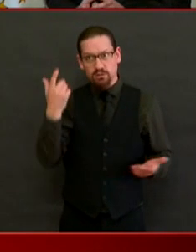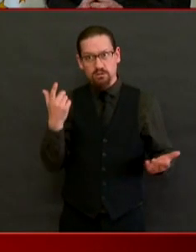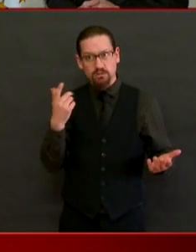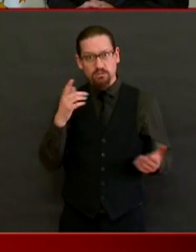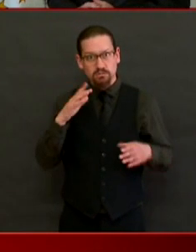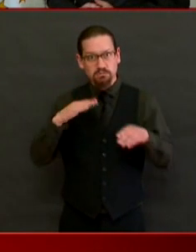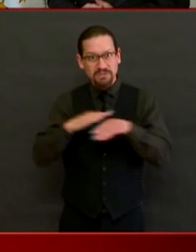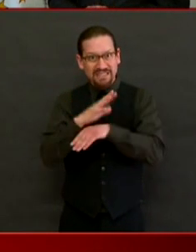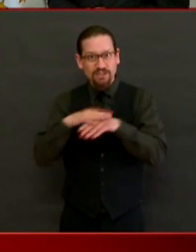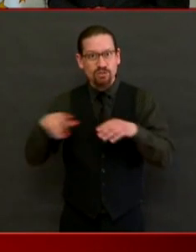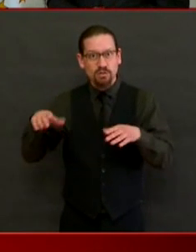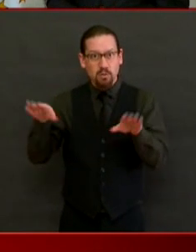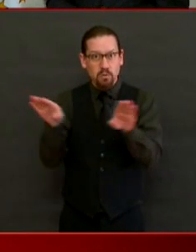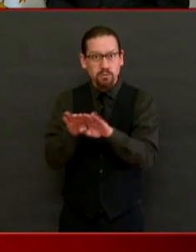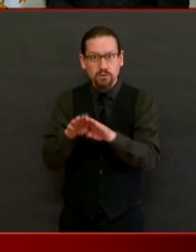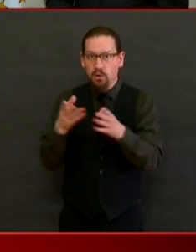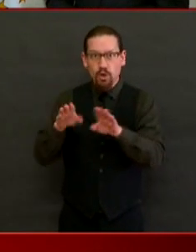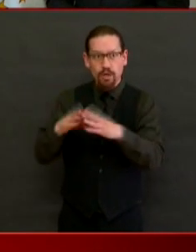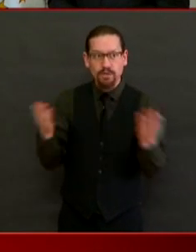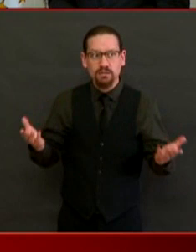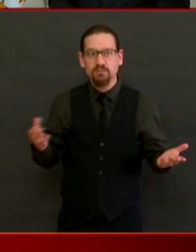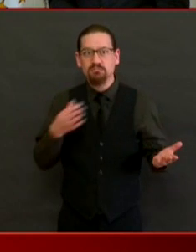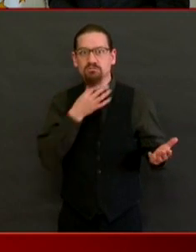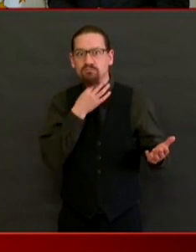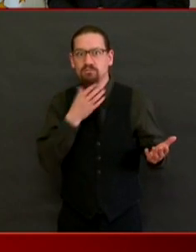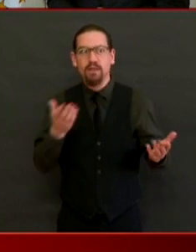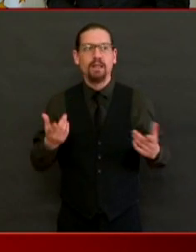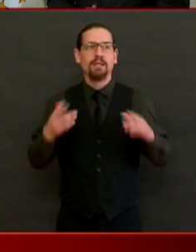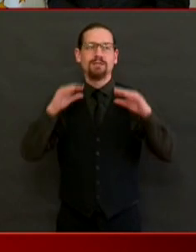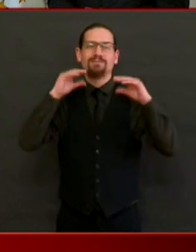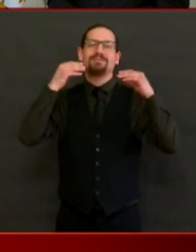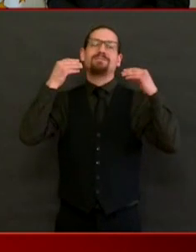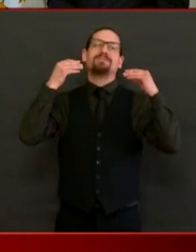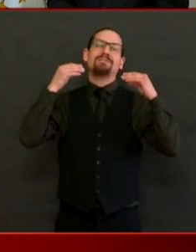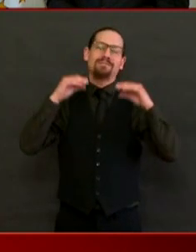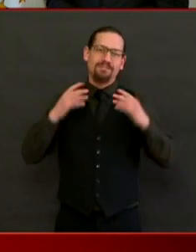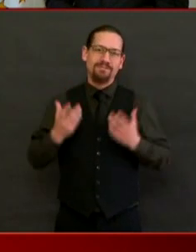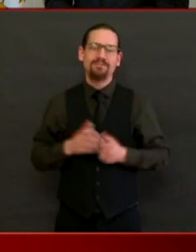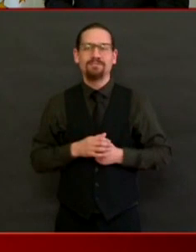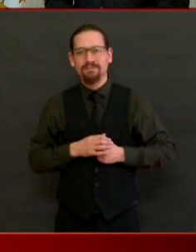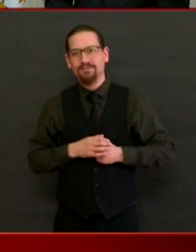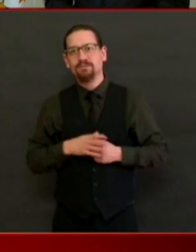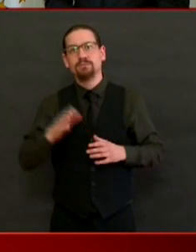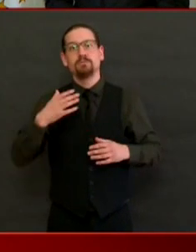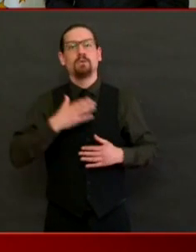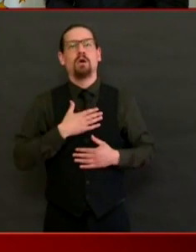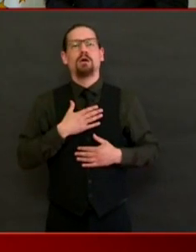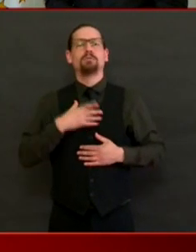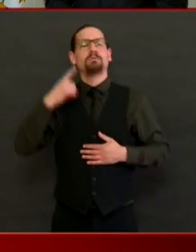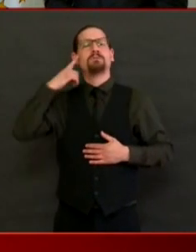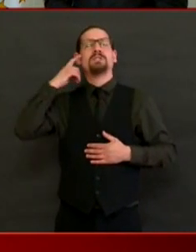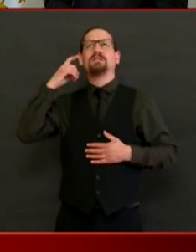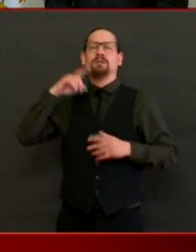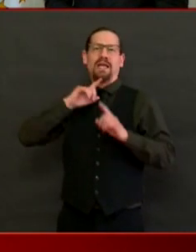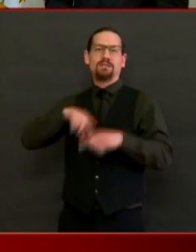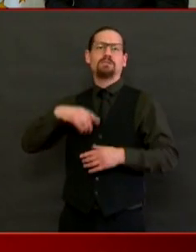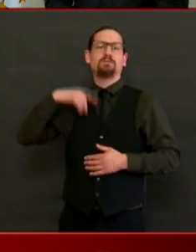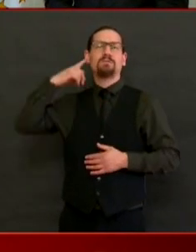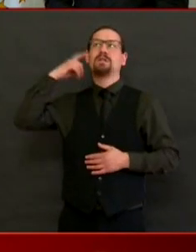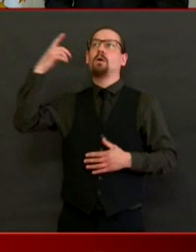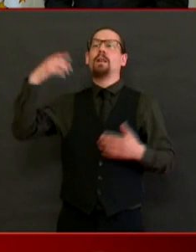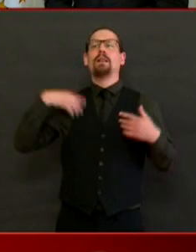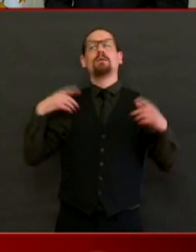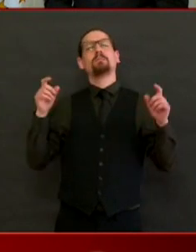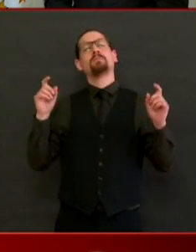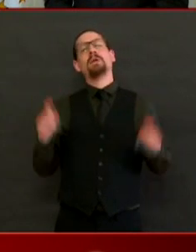like? This is from Elise Major of Providence Monthly. If I have a dream, I know what I would like to have happen because I'm a big user of the beaches in the